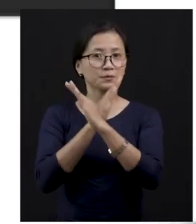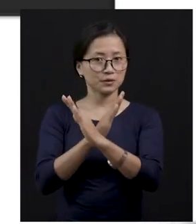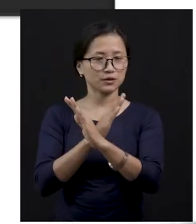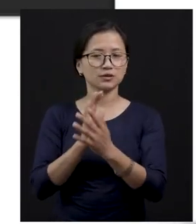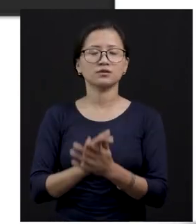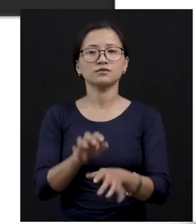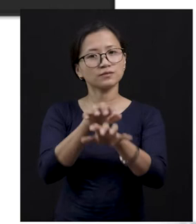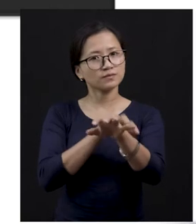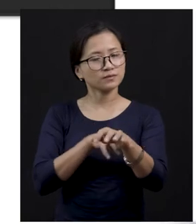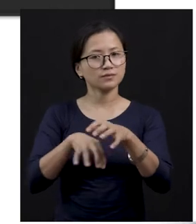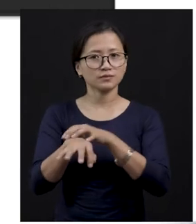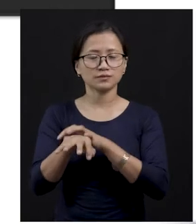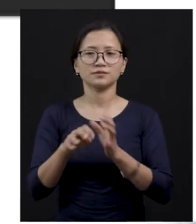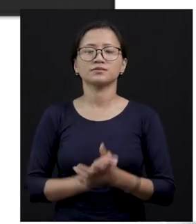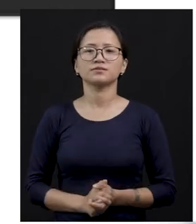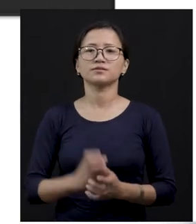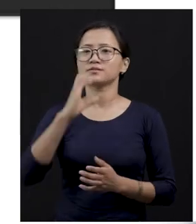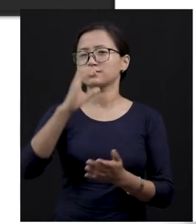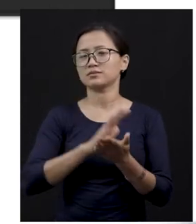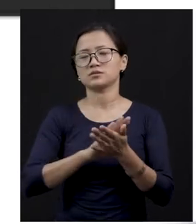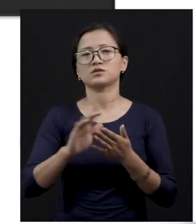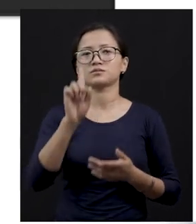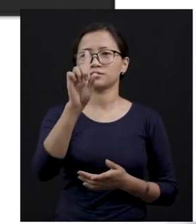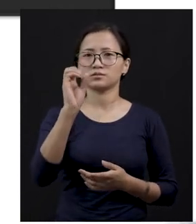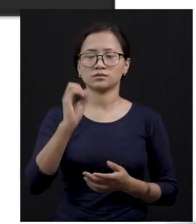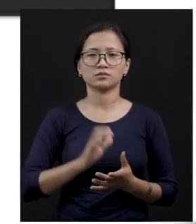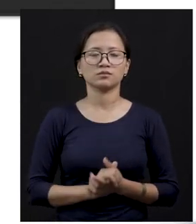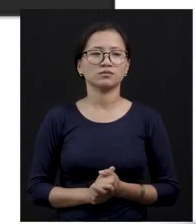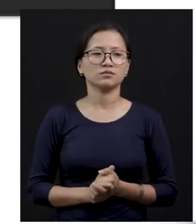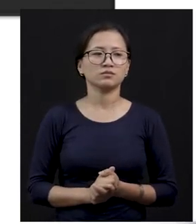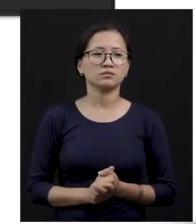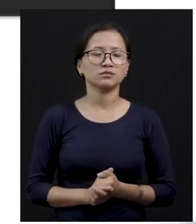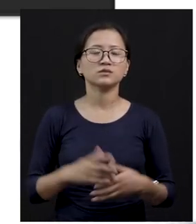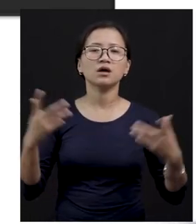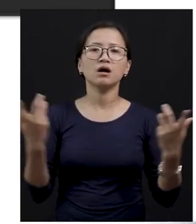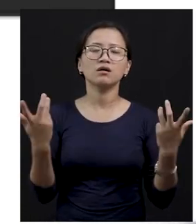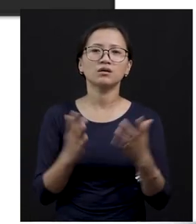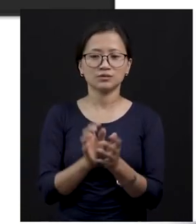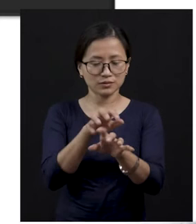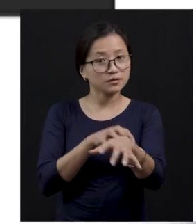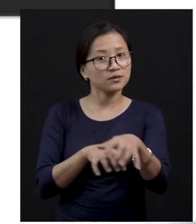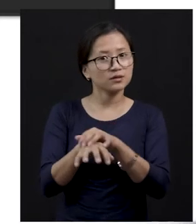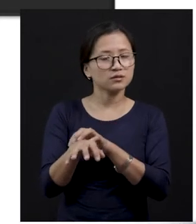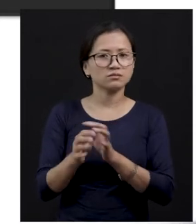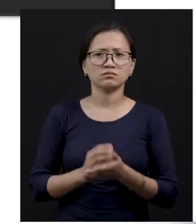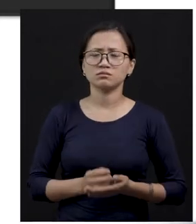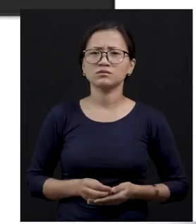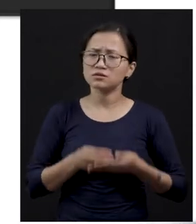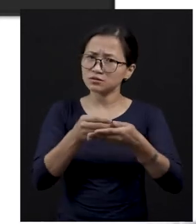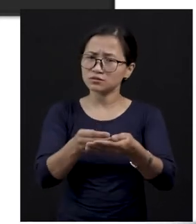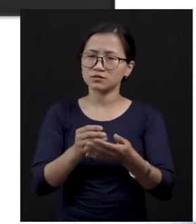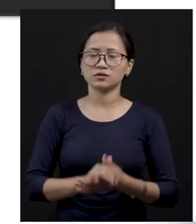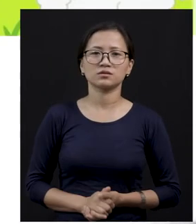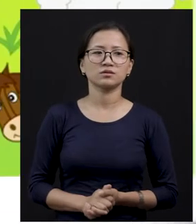of animals. That is in chapter 10. Okay, how the animals serve us? Okay,